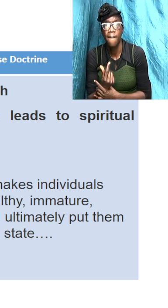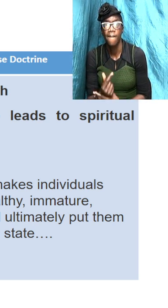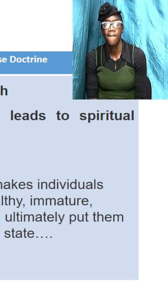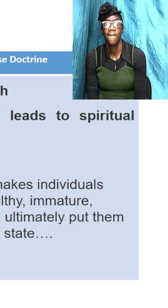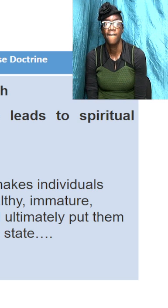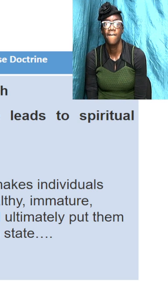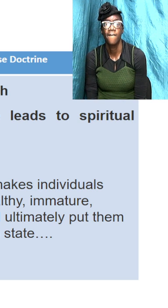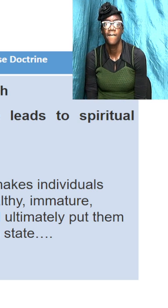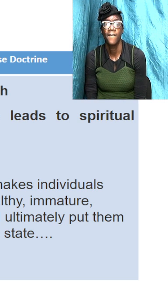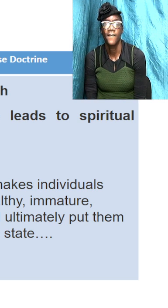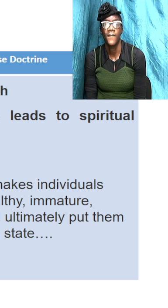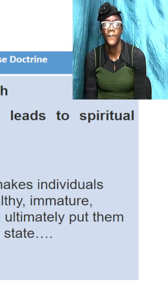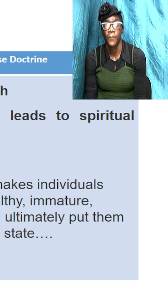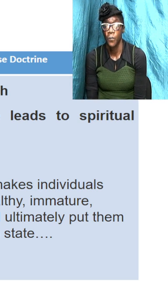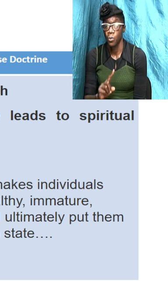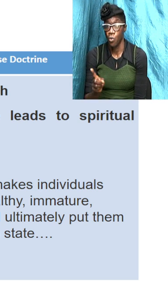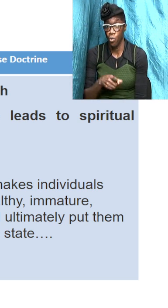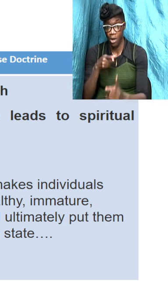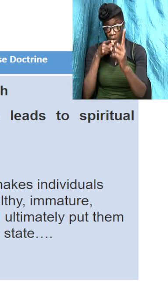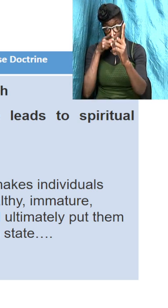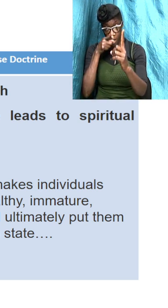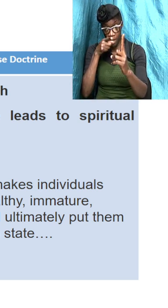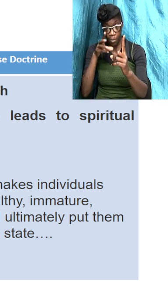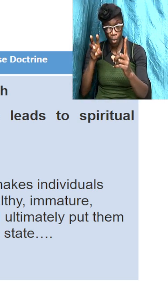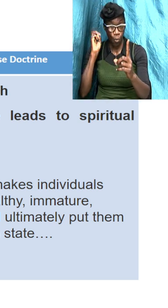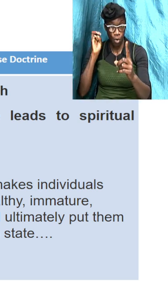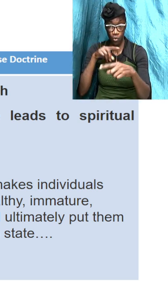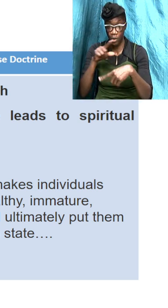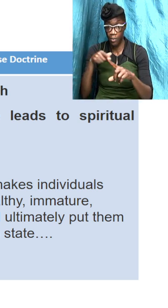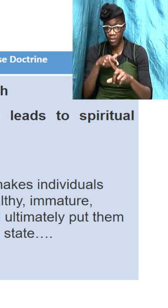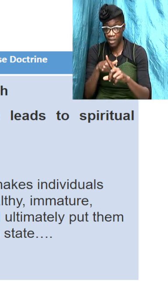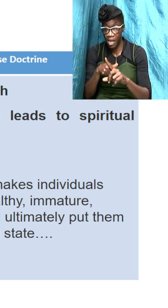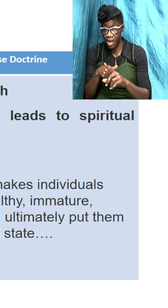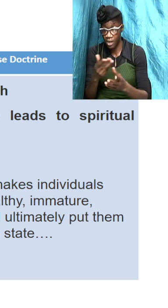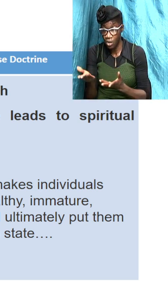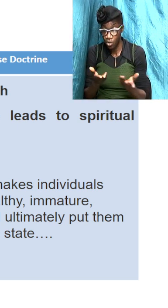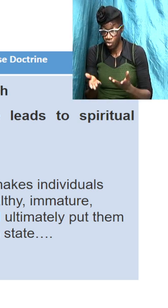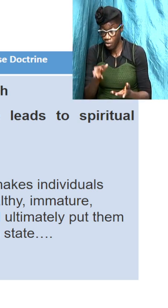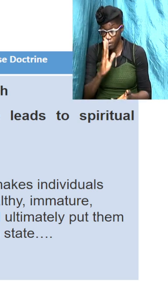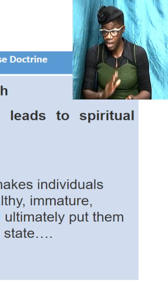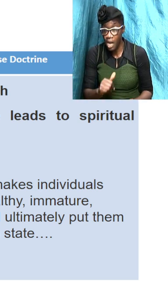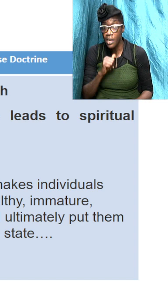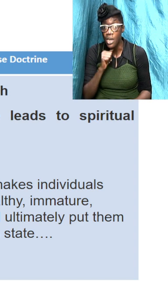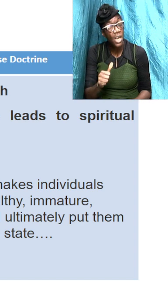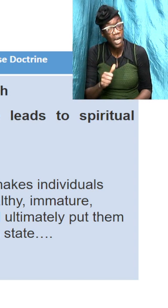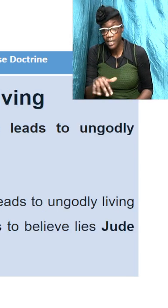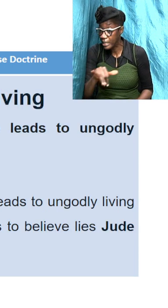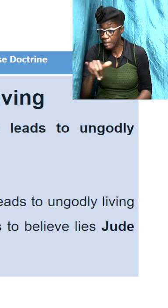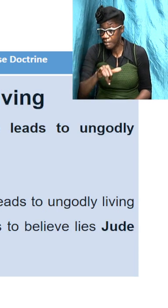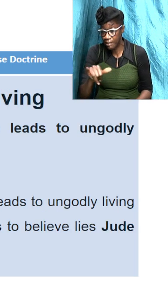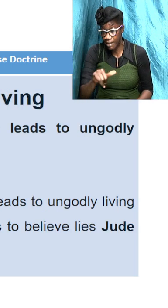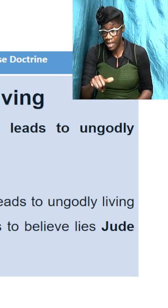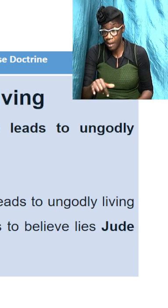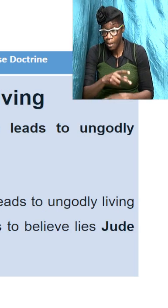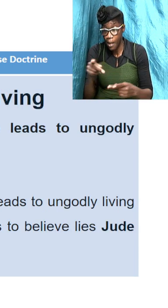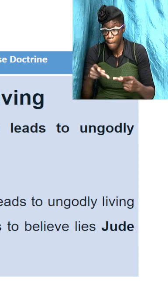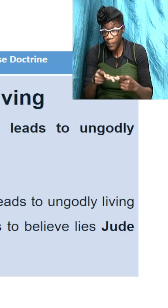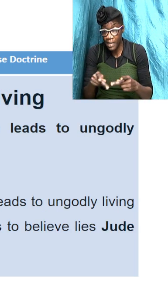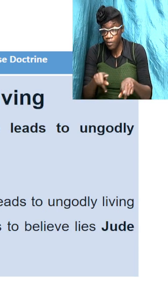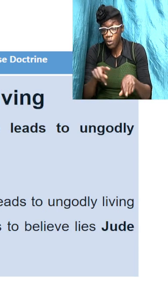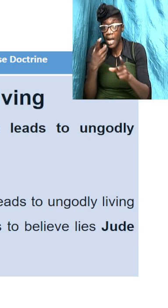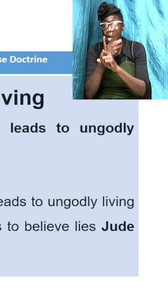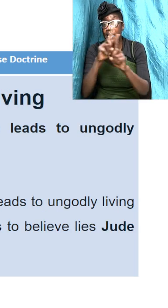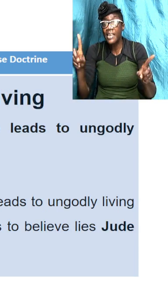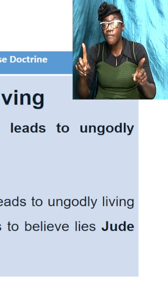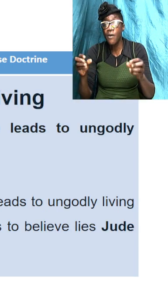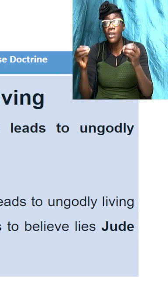where I was when I started serving God I am not at the same place now I am at a different place